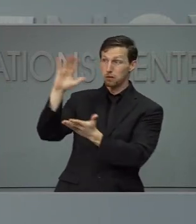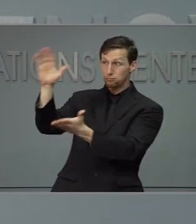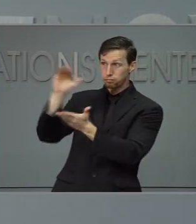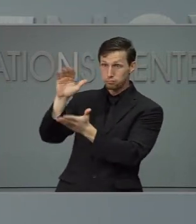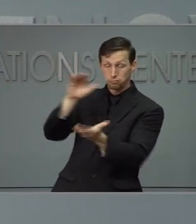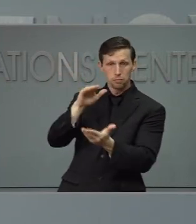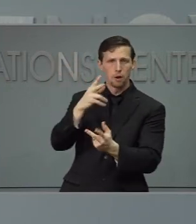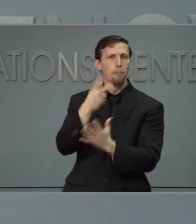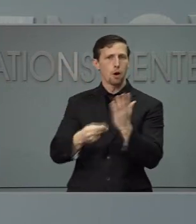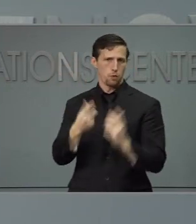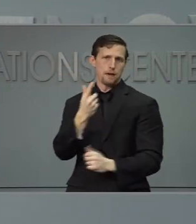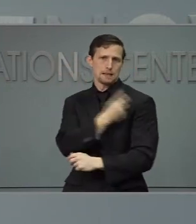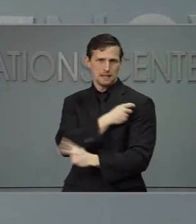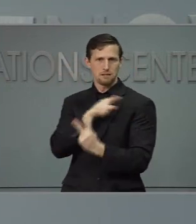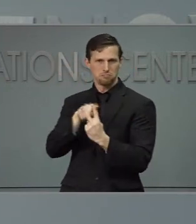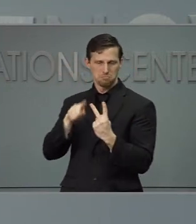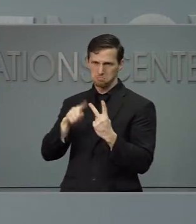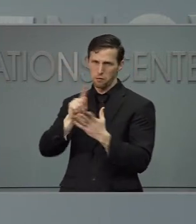Pfizer vaccine.